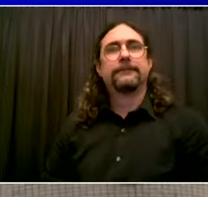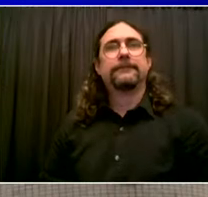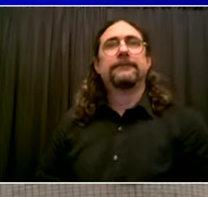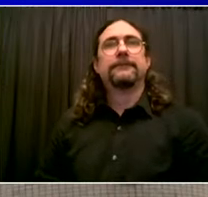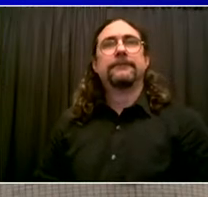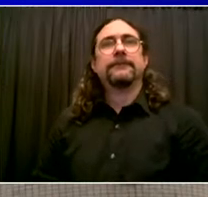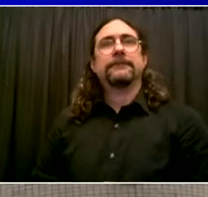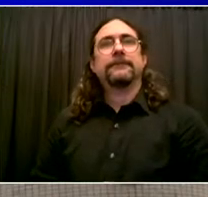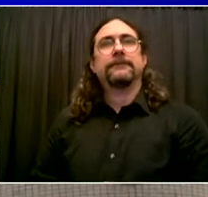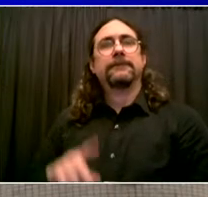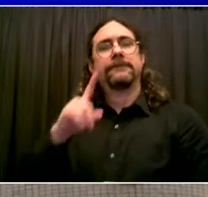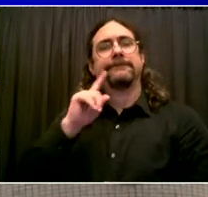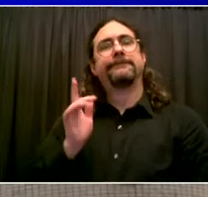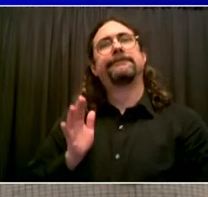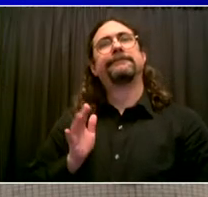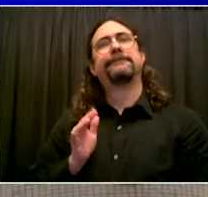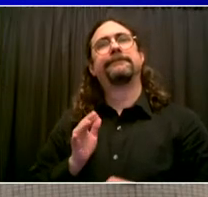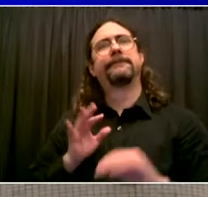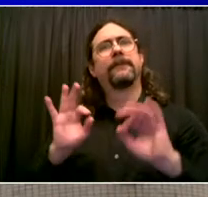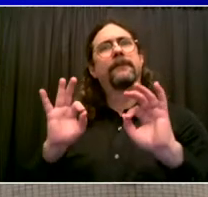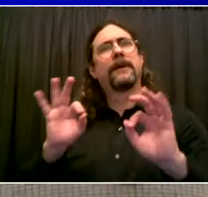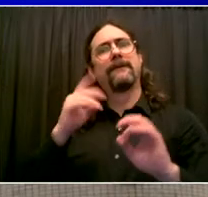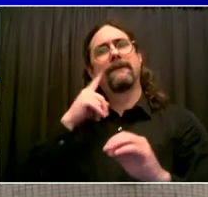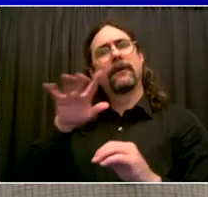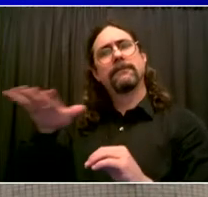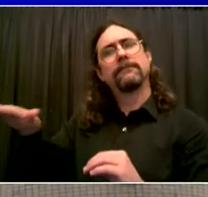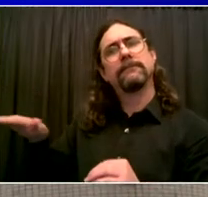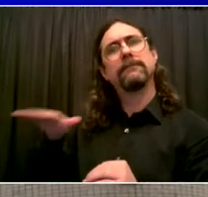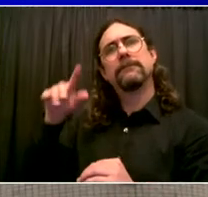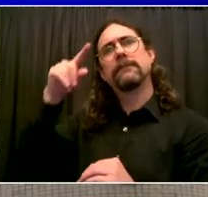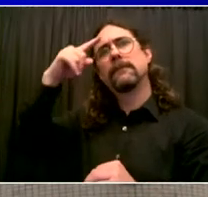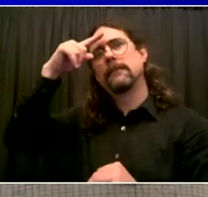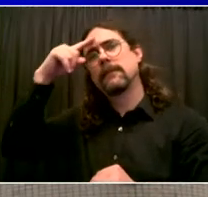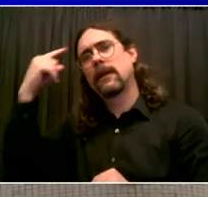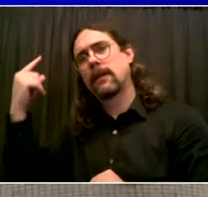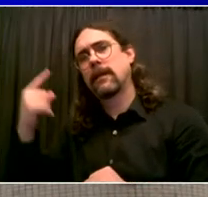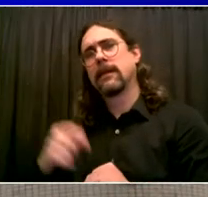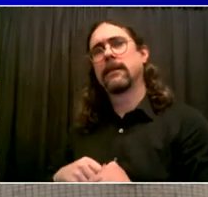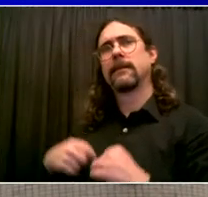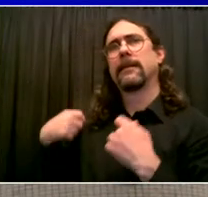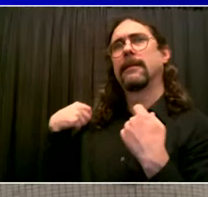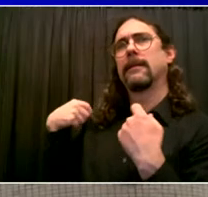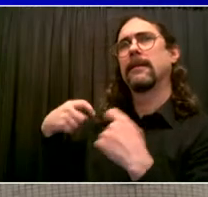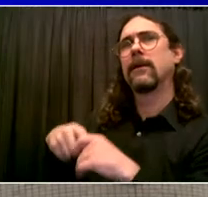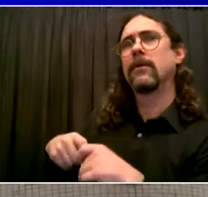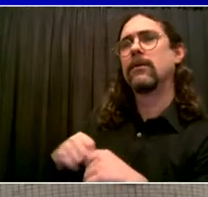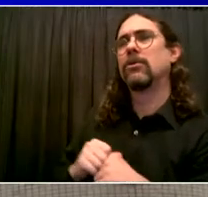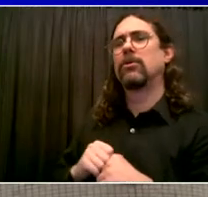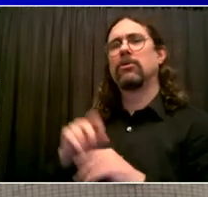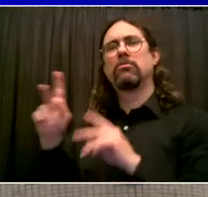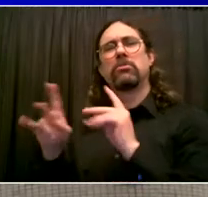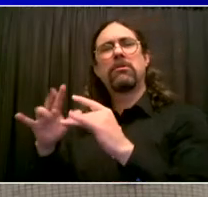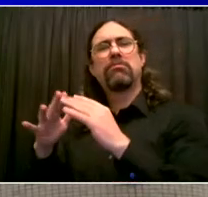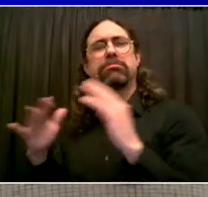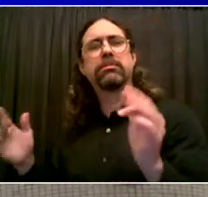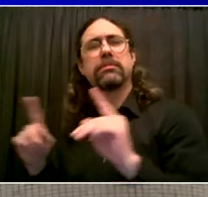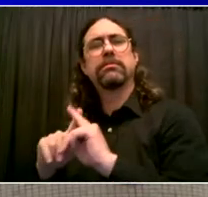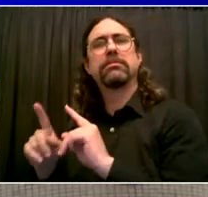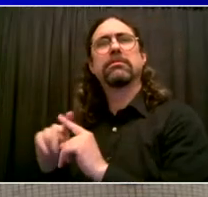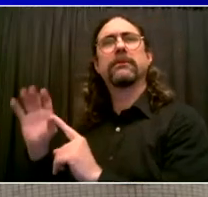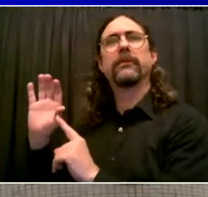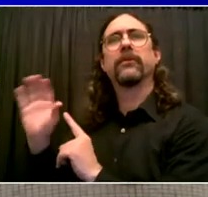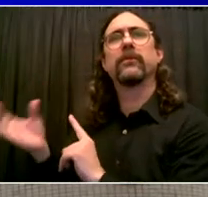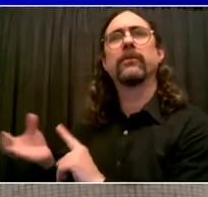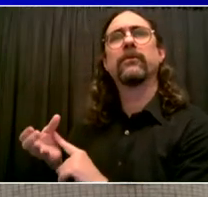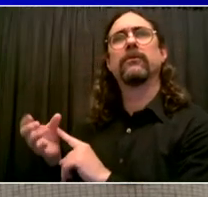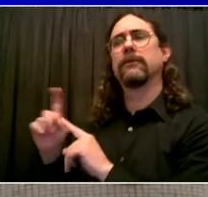understand what they're going through. A few months ago, I visited one of the Korean Community Services locations